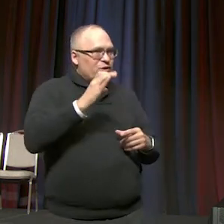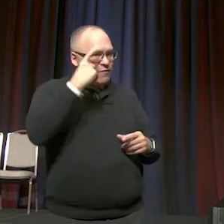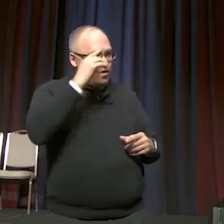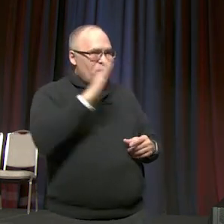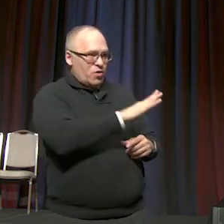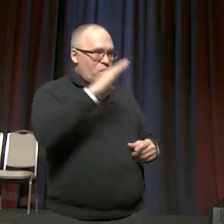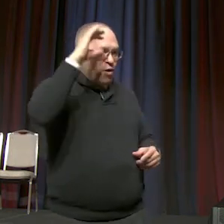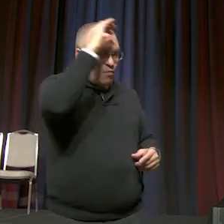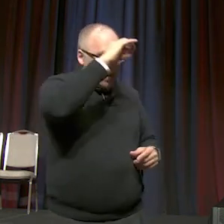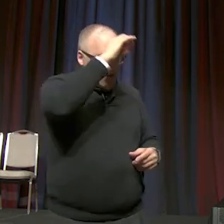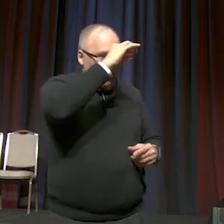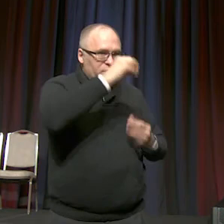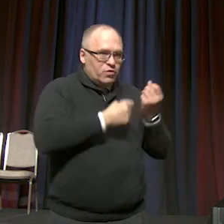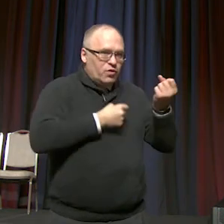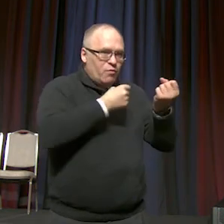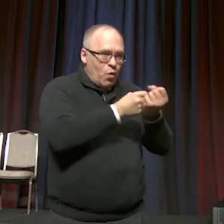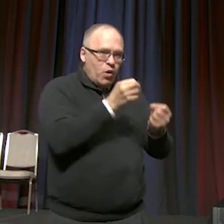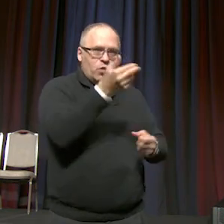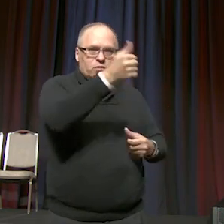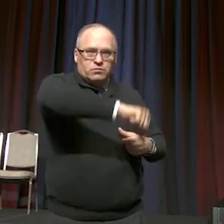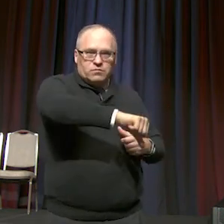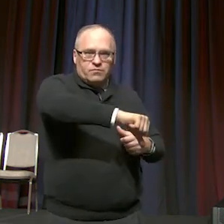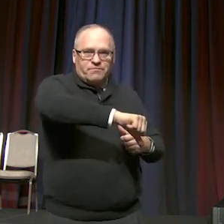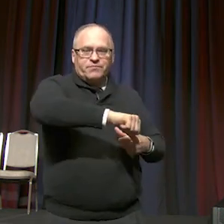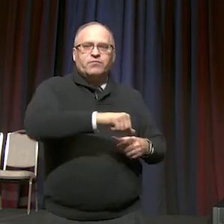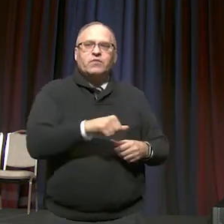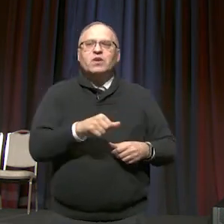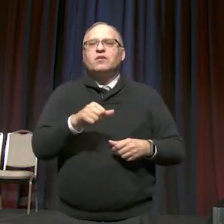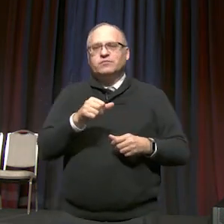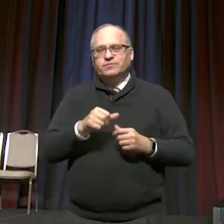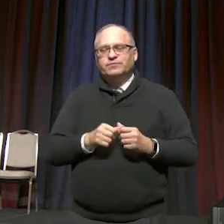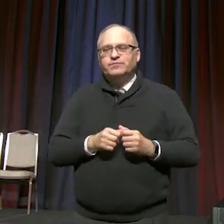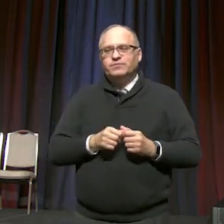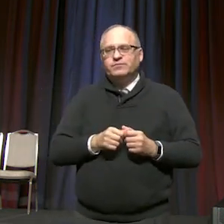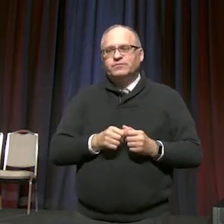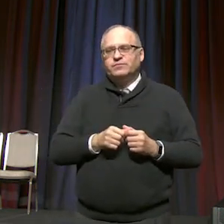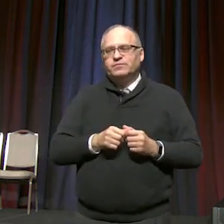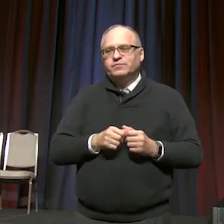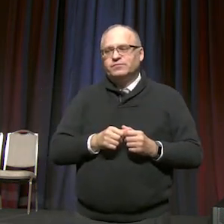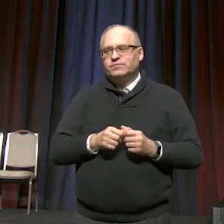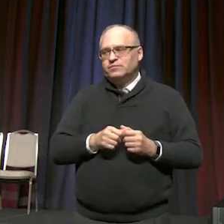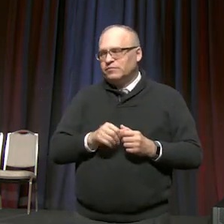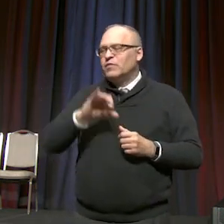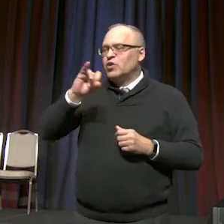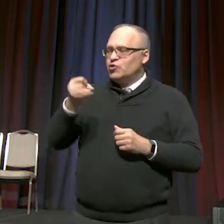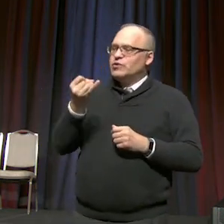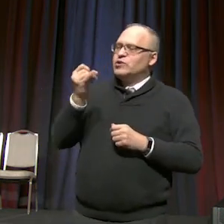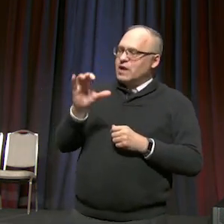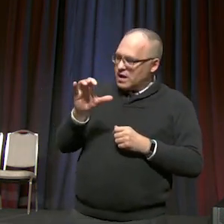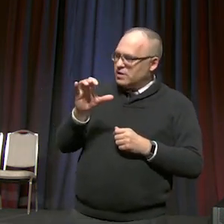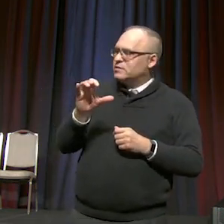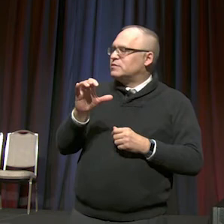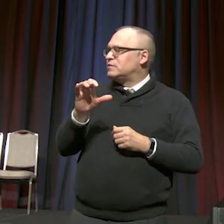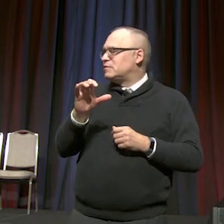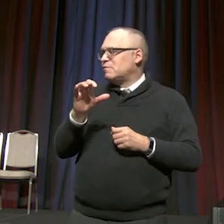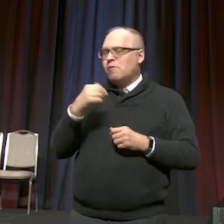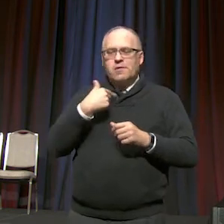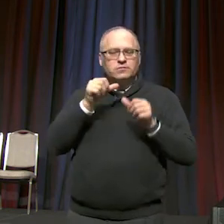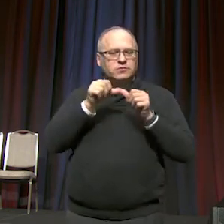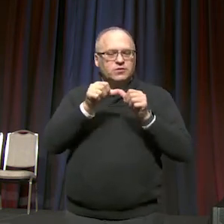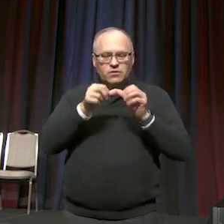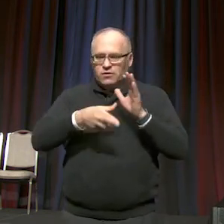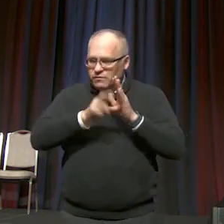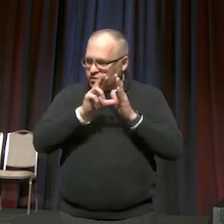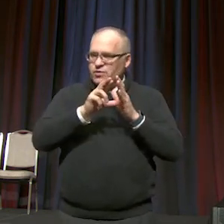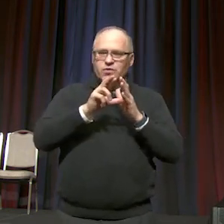passed legislation to the Judicial Council. The Judicial Council leaves, works on it.